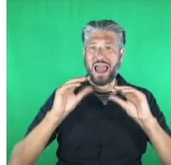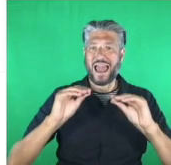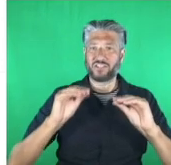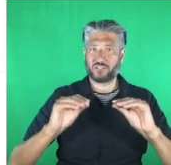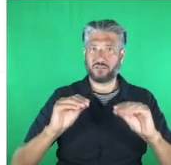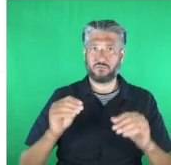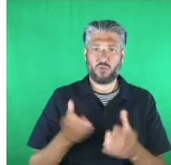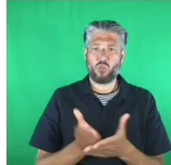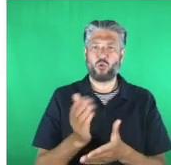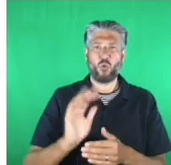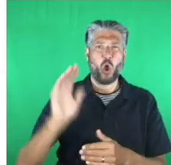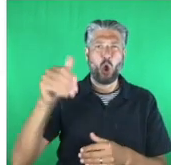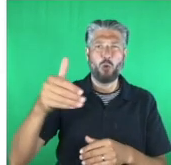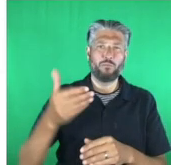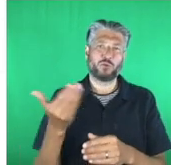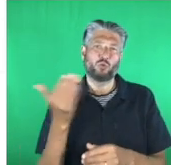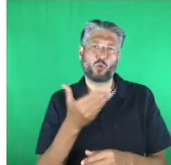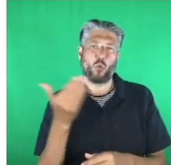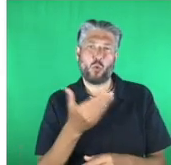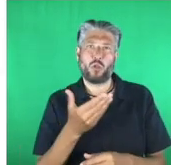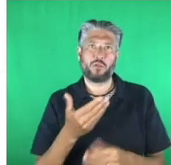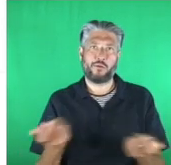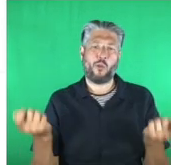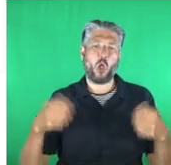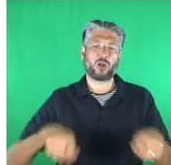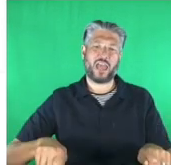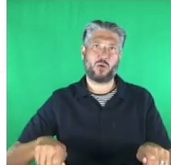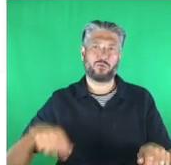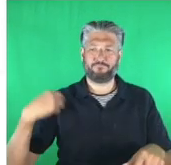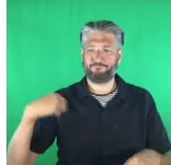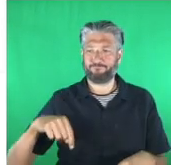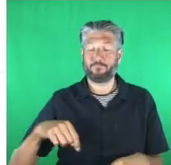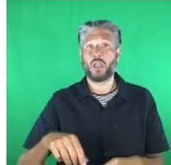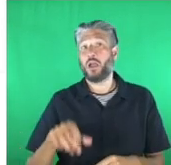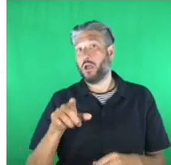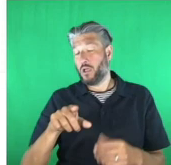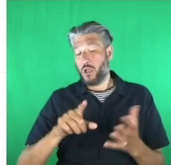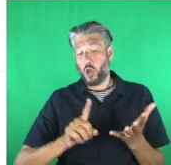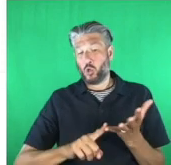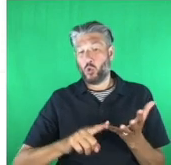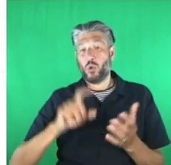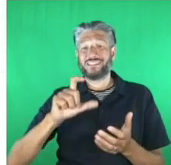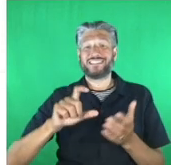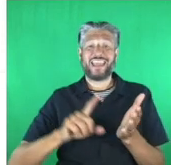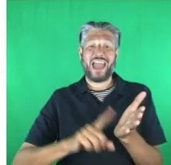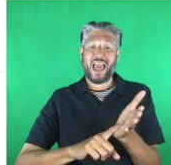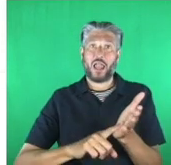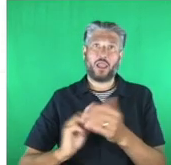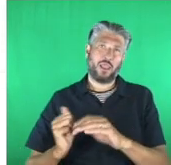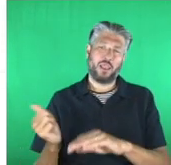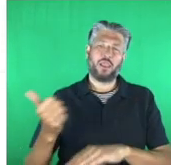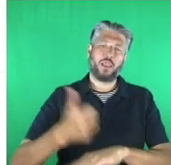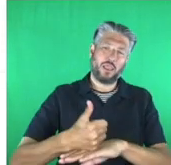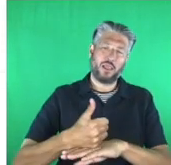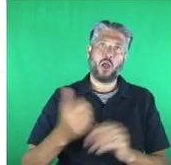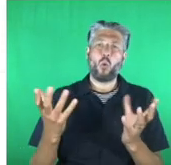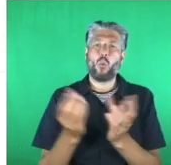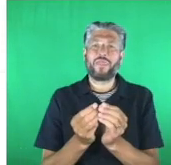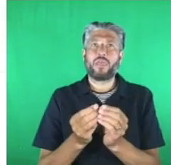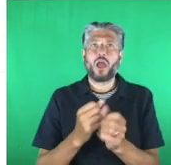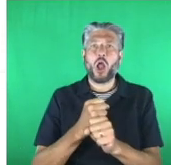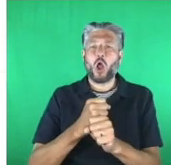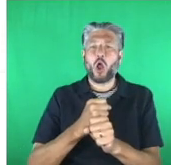Design and Innovation MSC at University College London was created alongside the Global Disability Innovation Hub